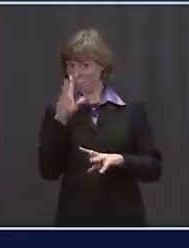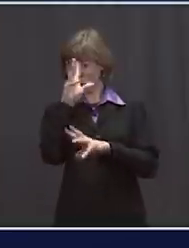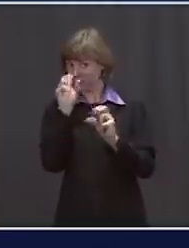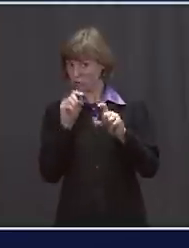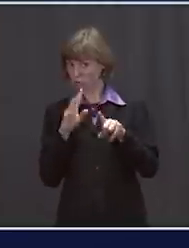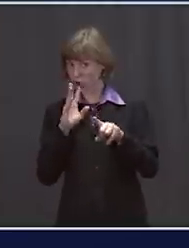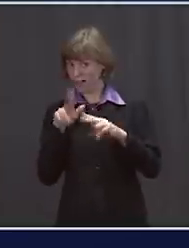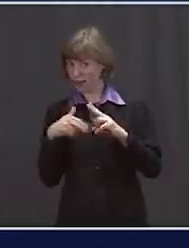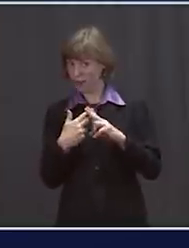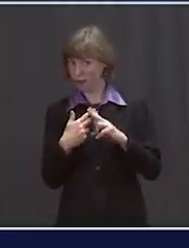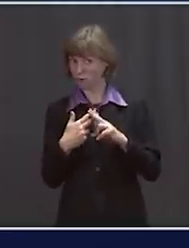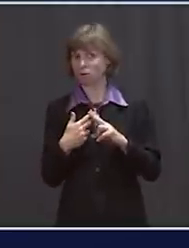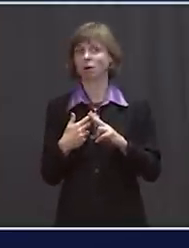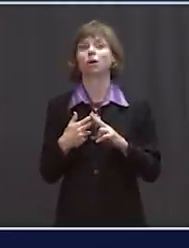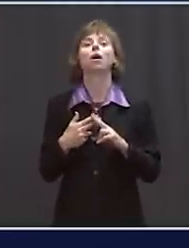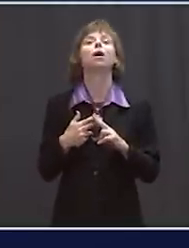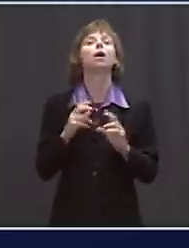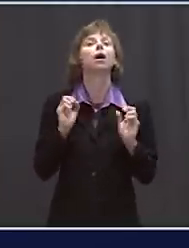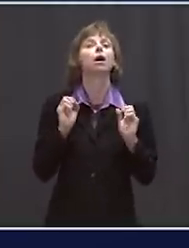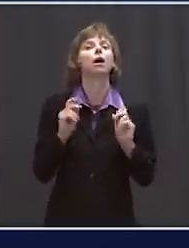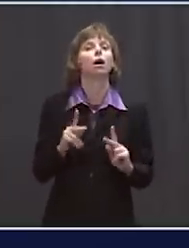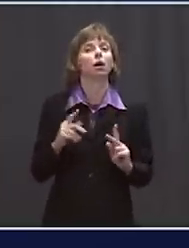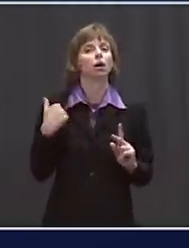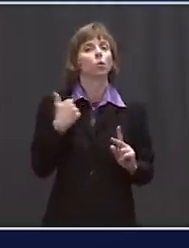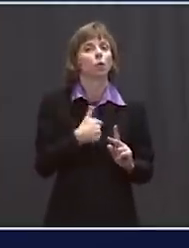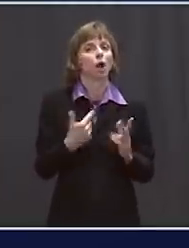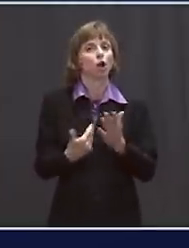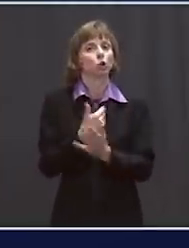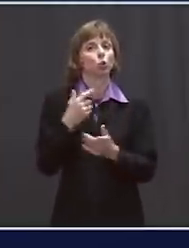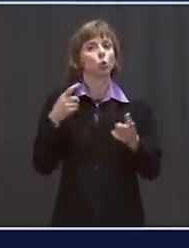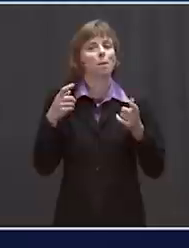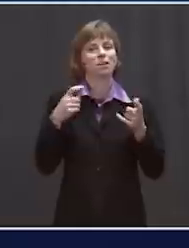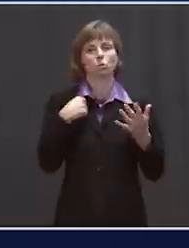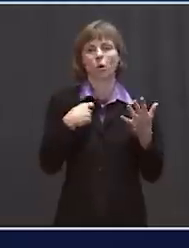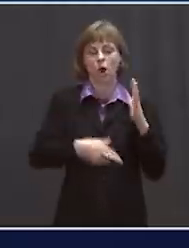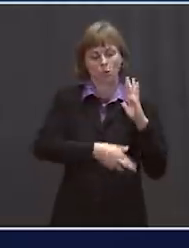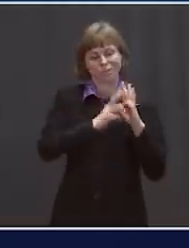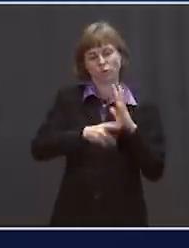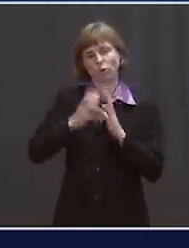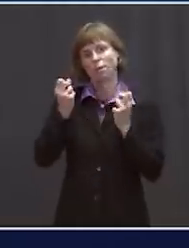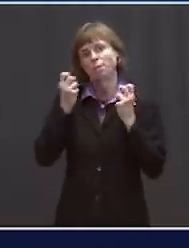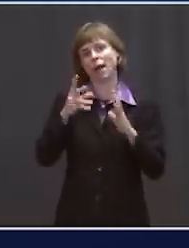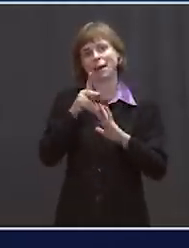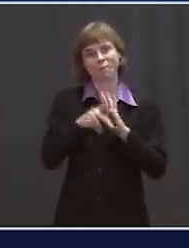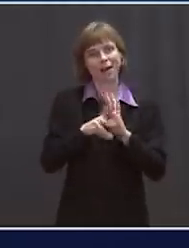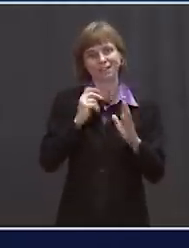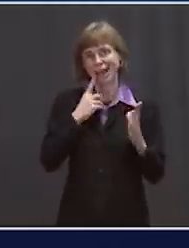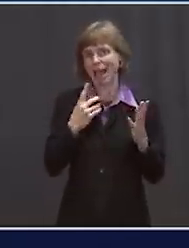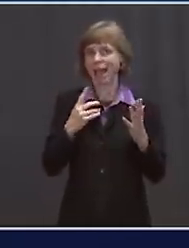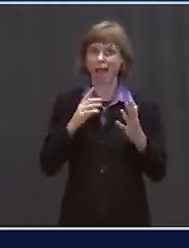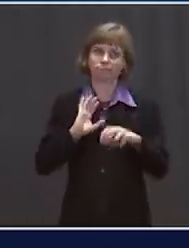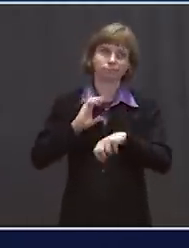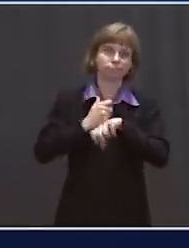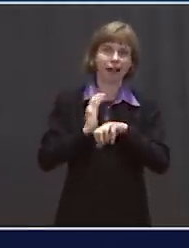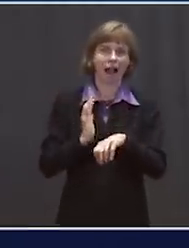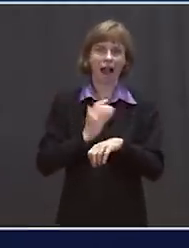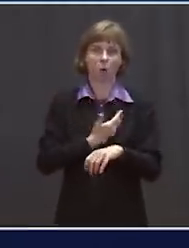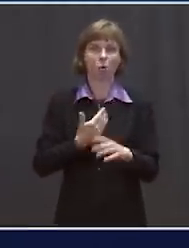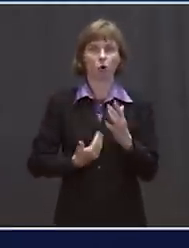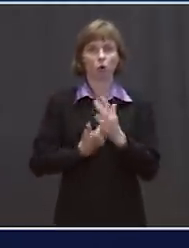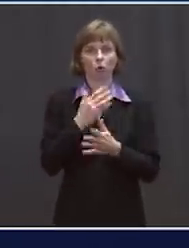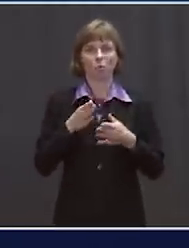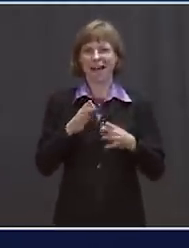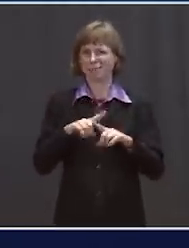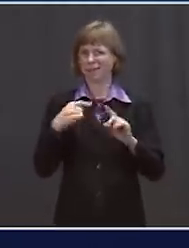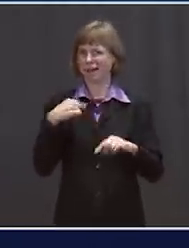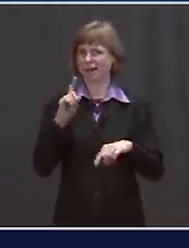Okay. We are a new administration. We, of course, are reviewing a range of policies and charting our own path. But I don't think I'm going to